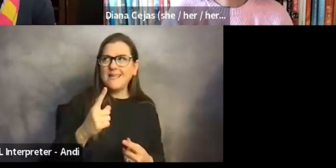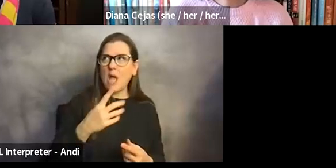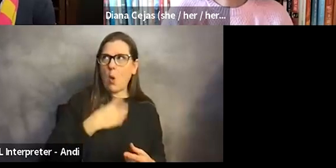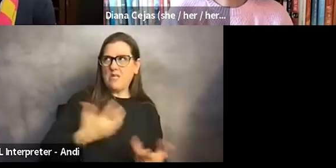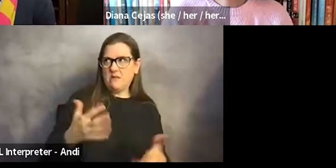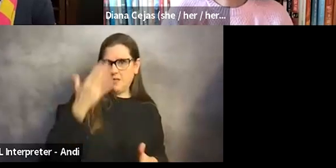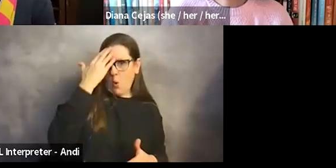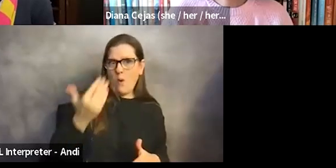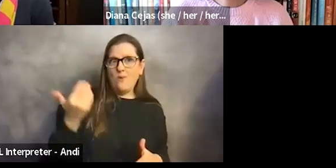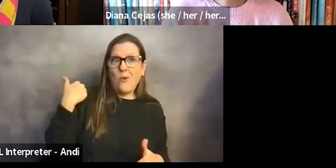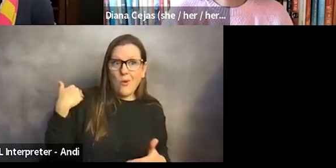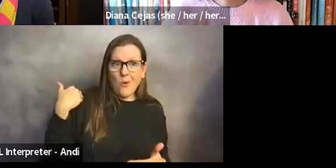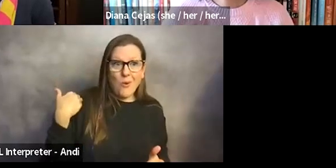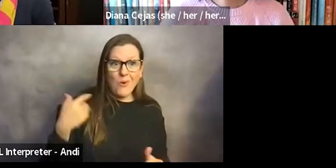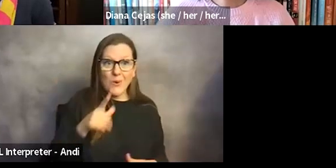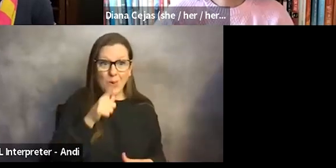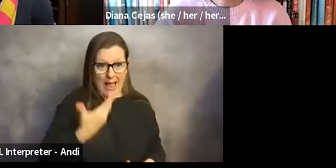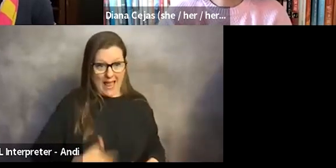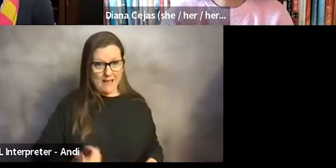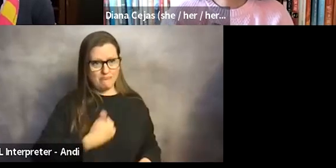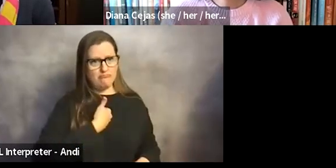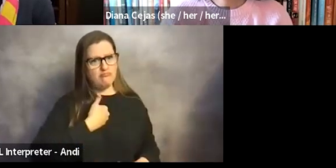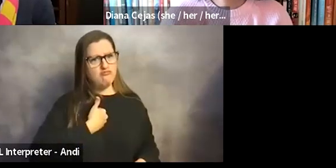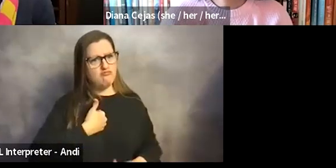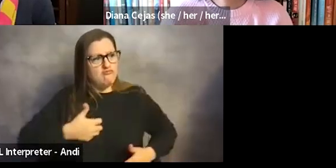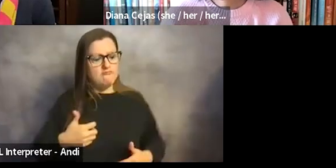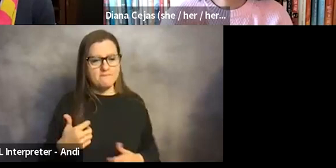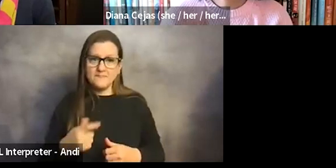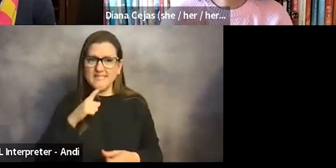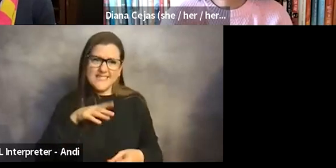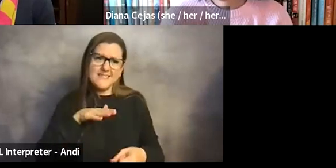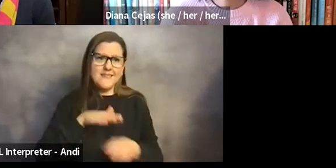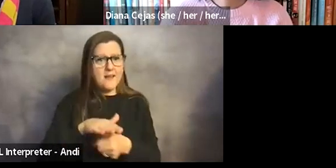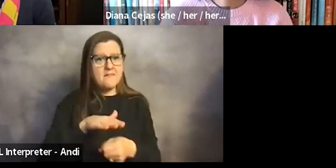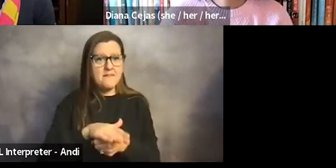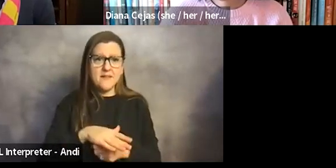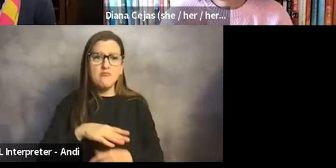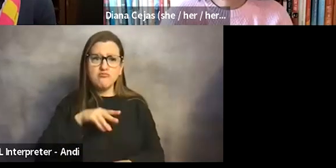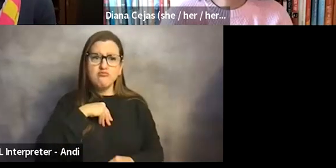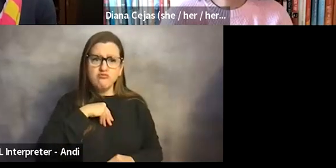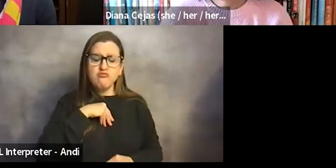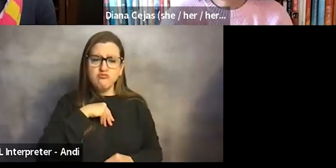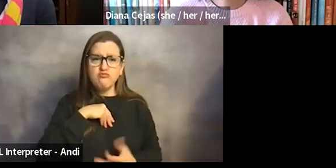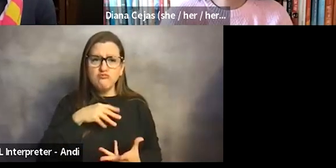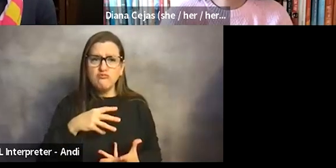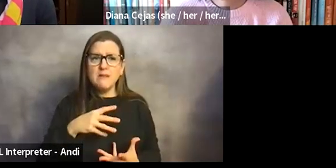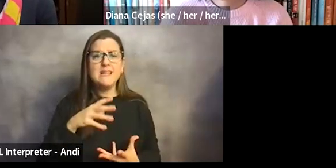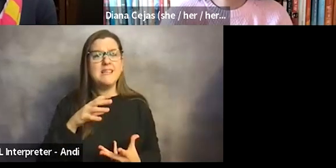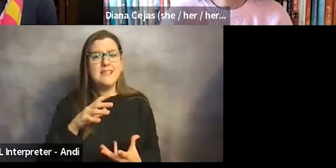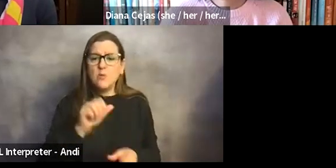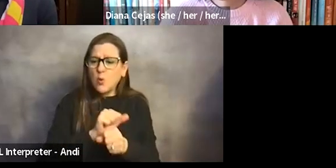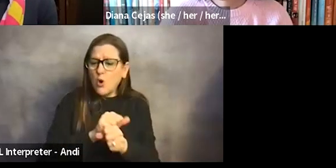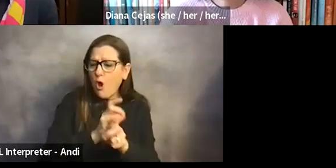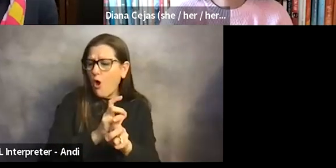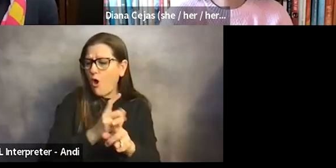had known that just being who I am, you know, wanting to go into this field, working hard is enough should be enough,